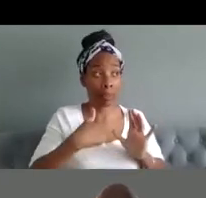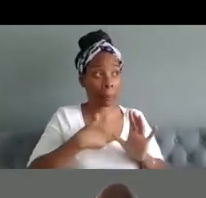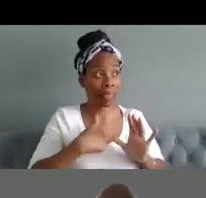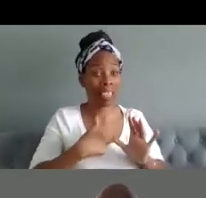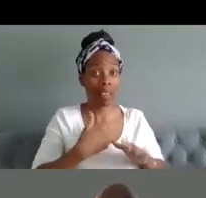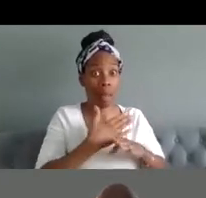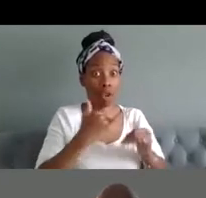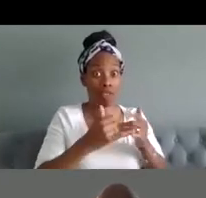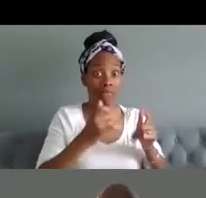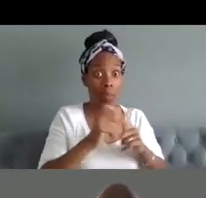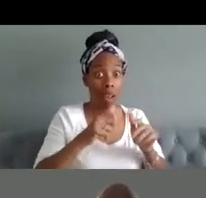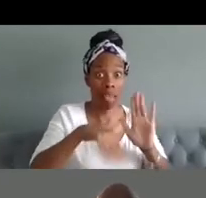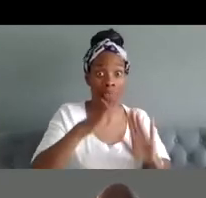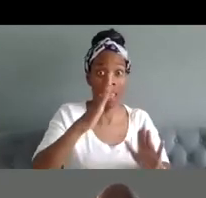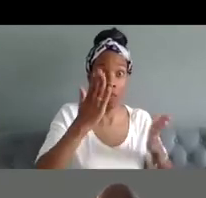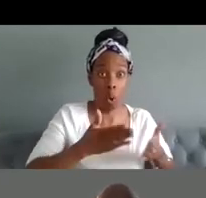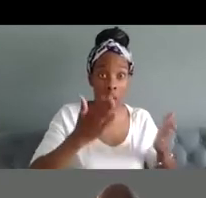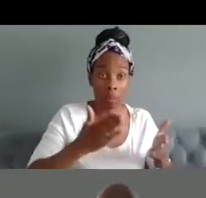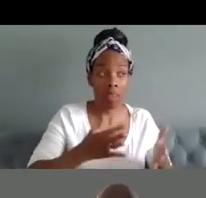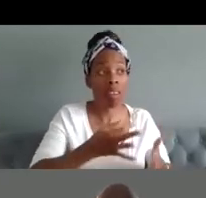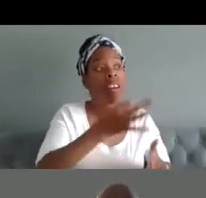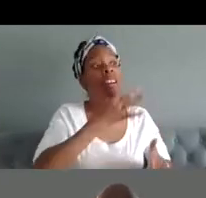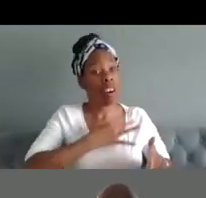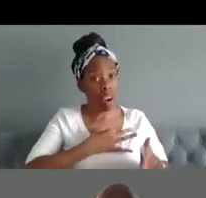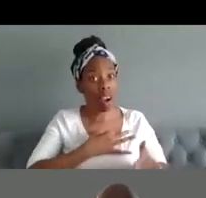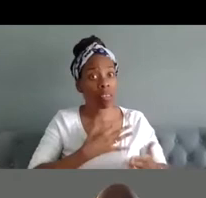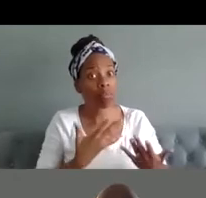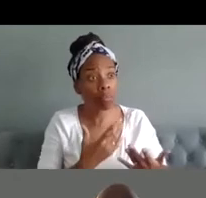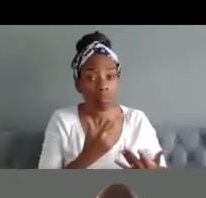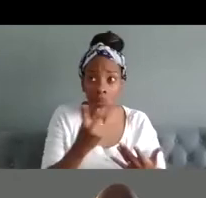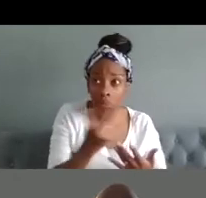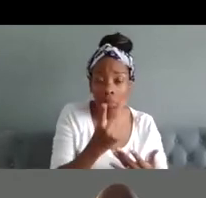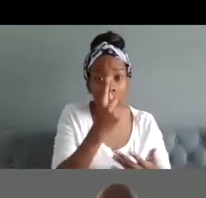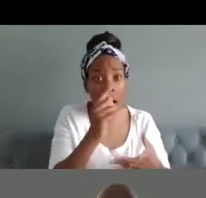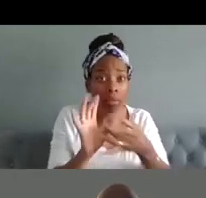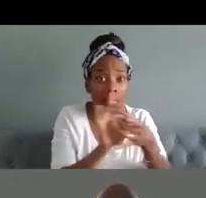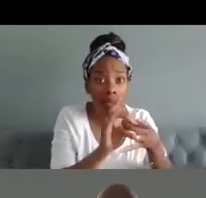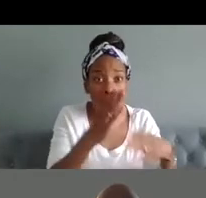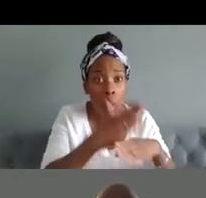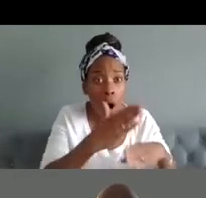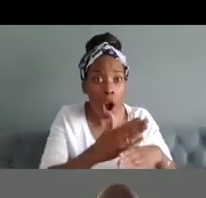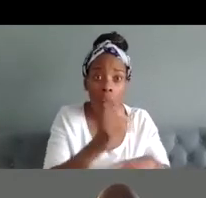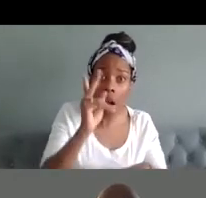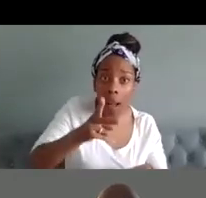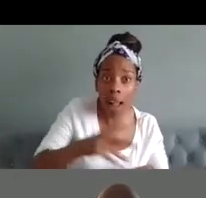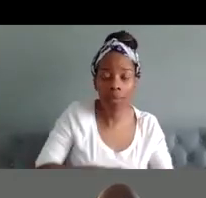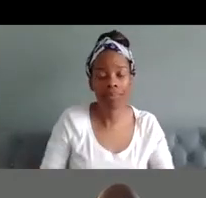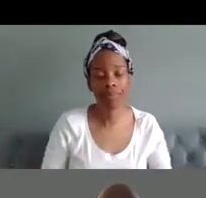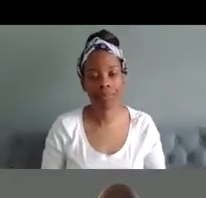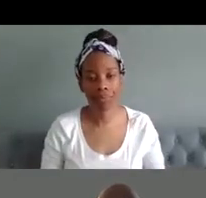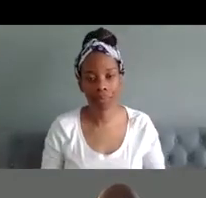and asked me whether we could work together again all of sharif's work